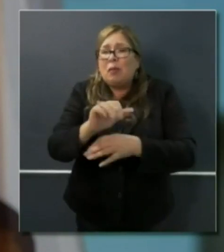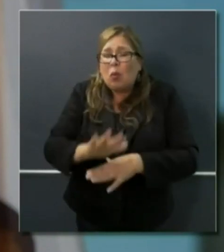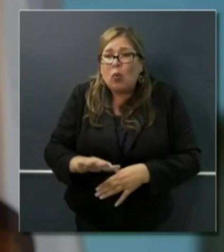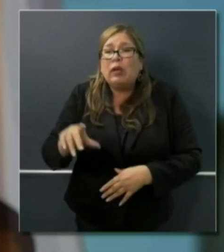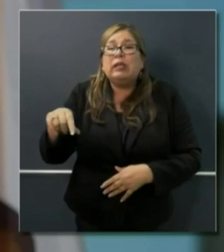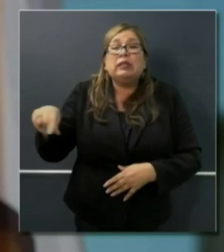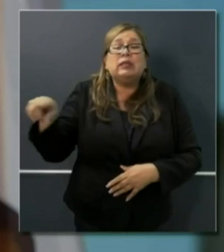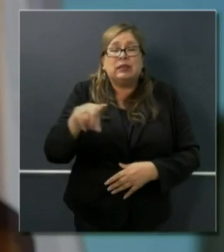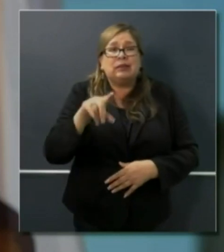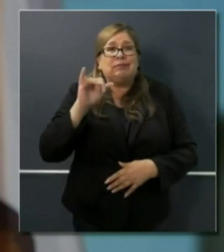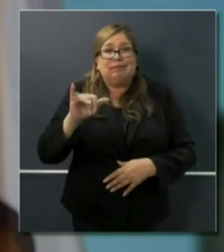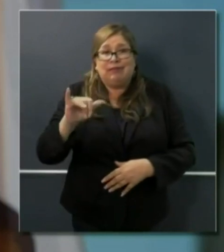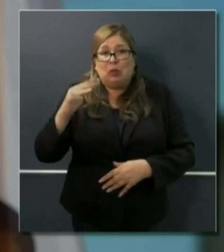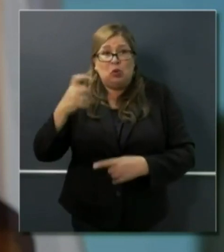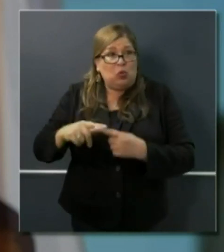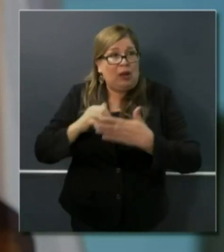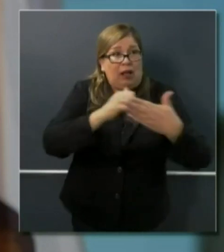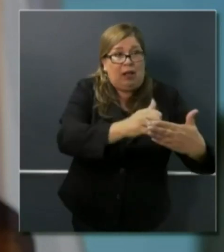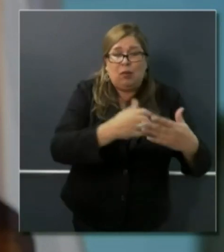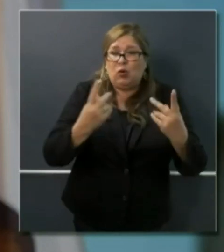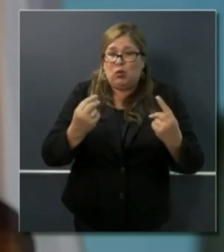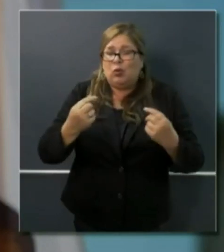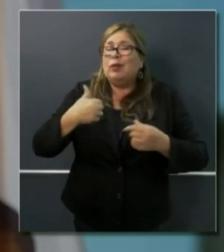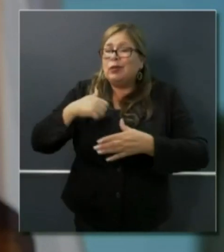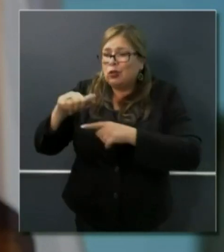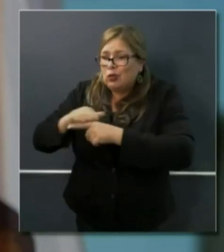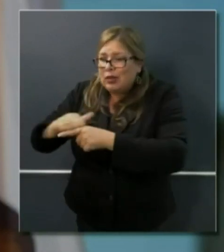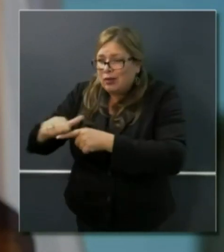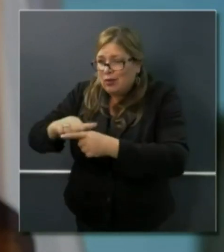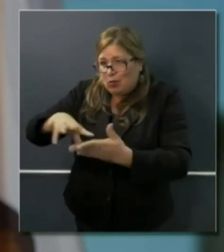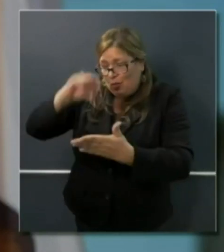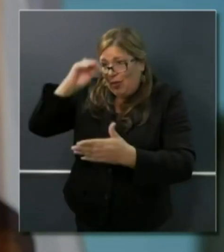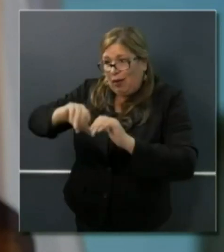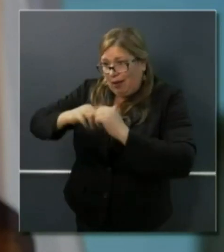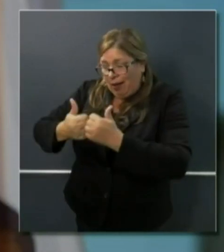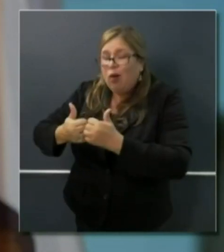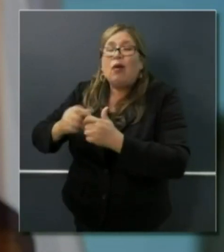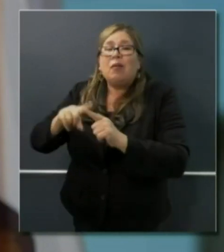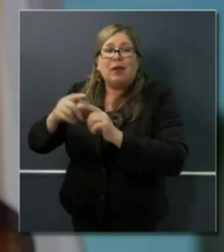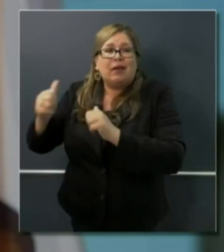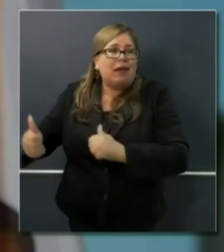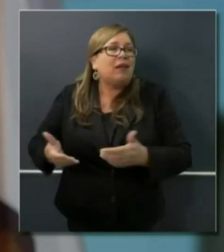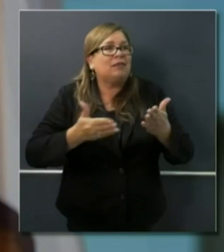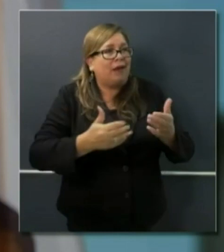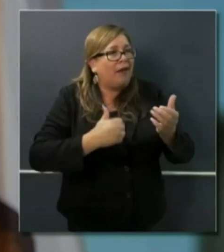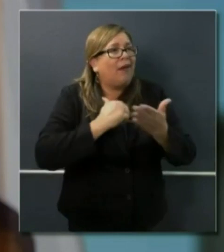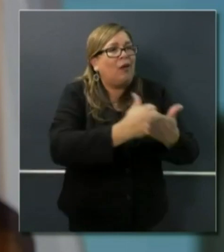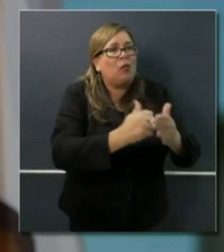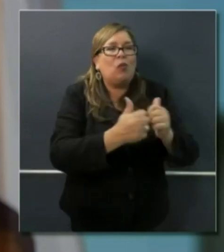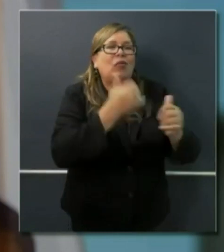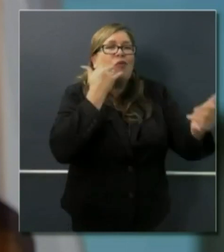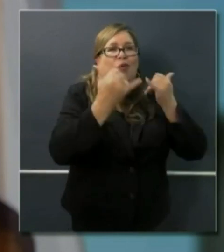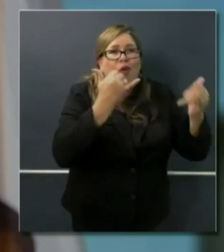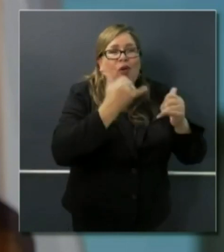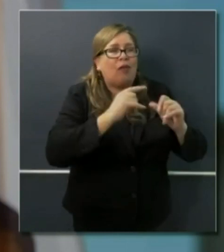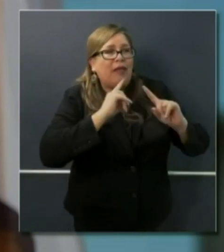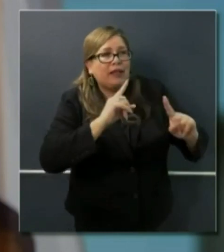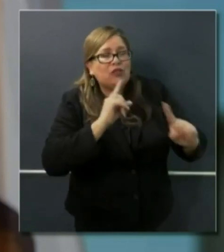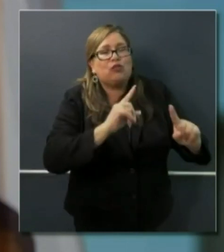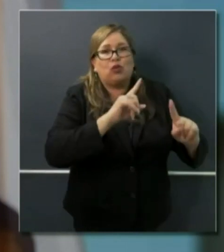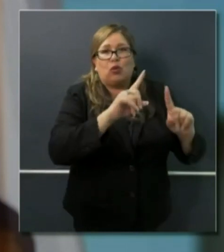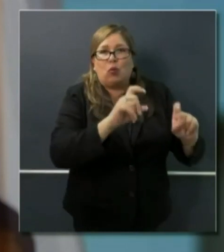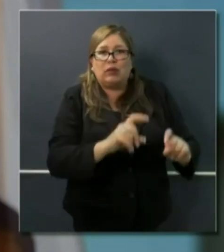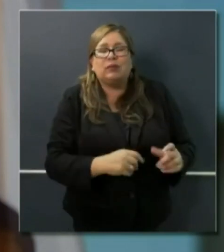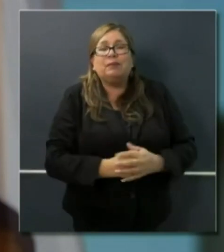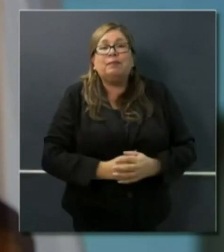trained, and are now redeployed in a position to address the call volume. But moreover, to be able to